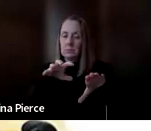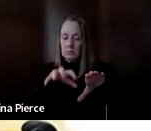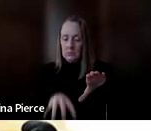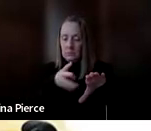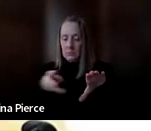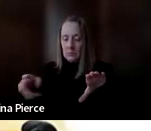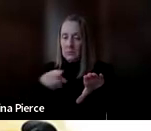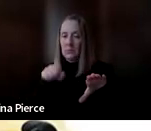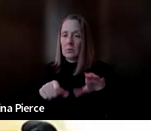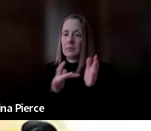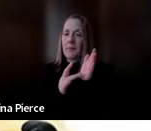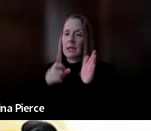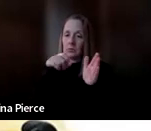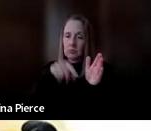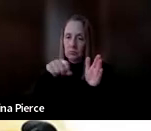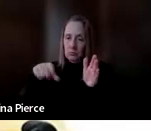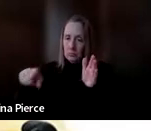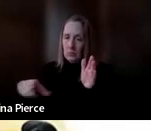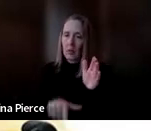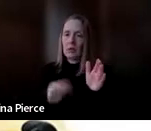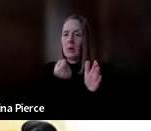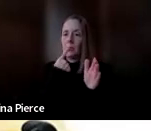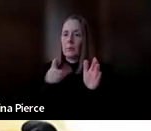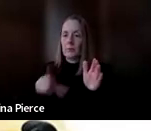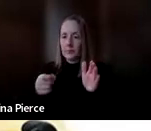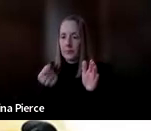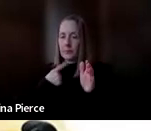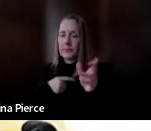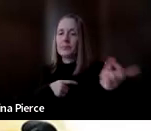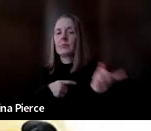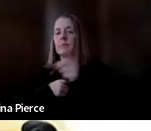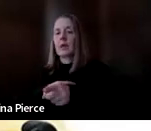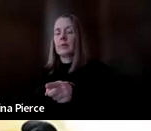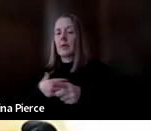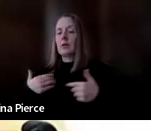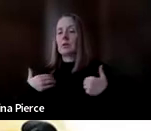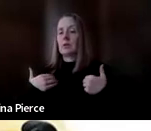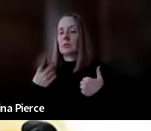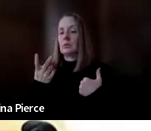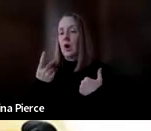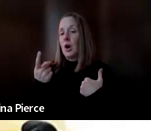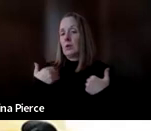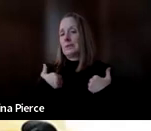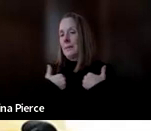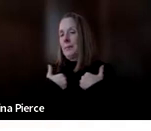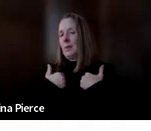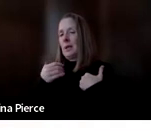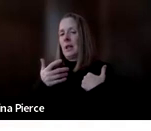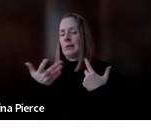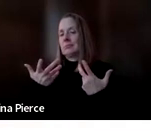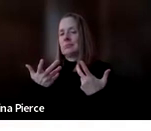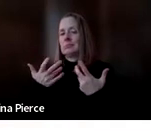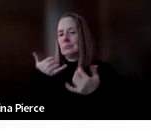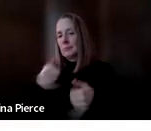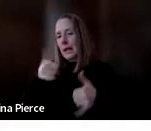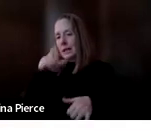who barks and turns his head and interacts with people and if you want to know more about any of these items please feel free to reach out to us so we can tell you more